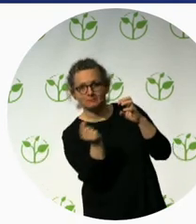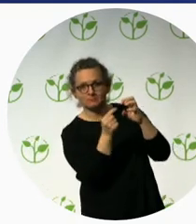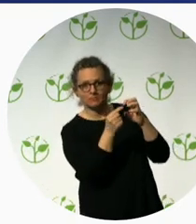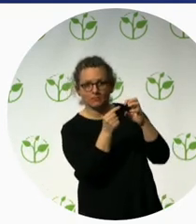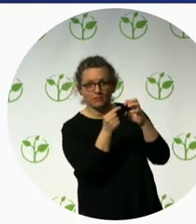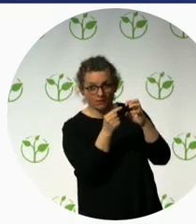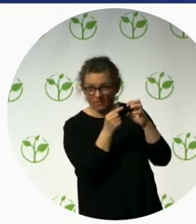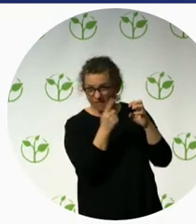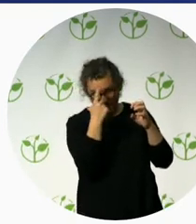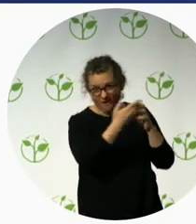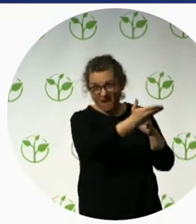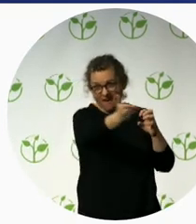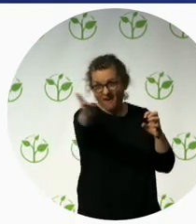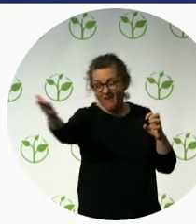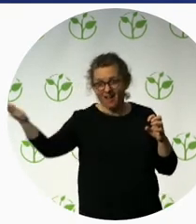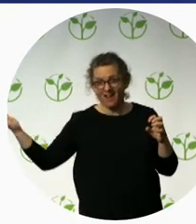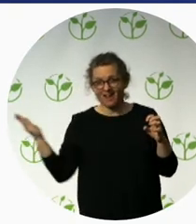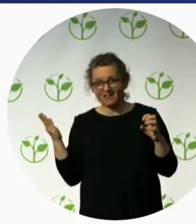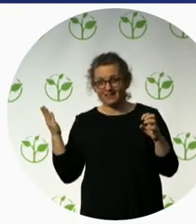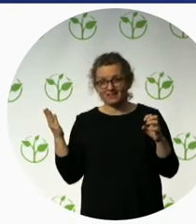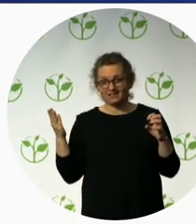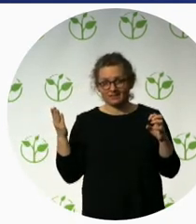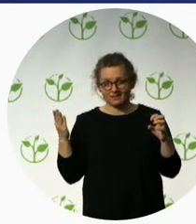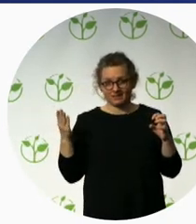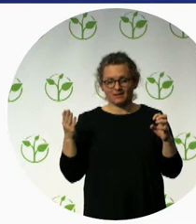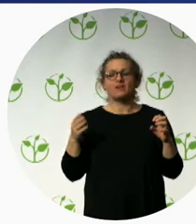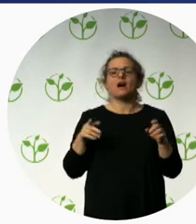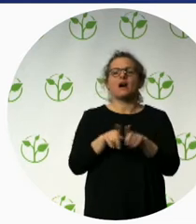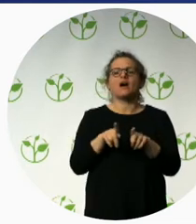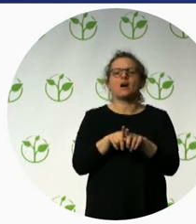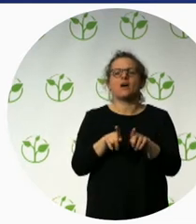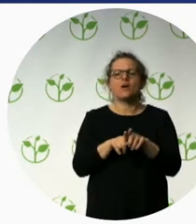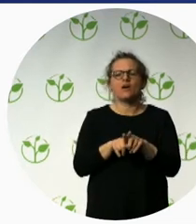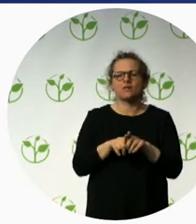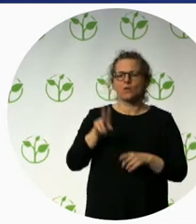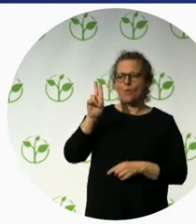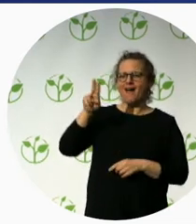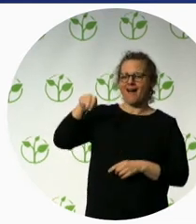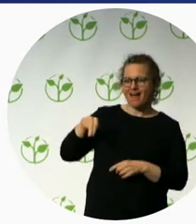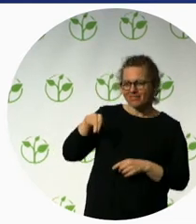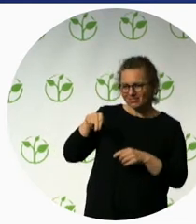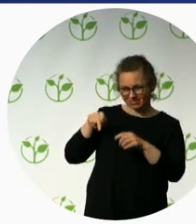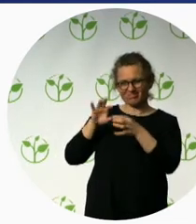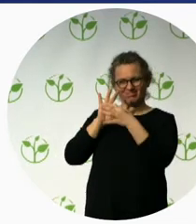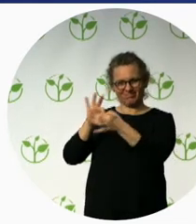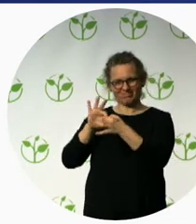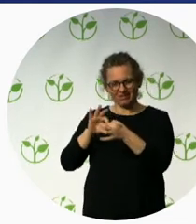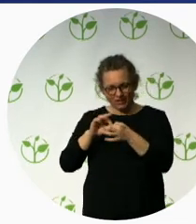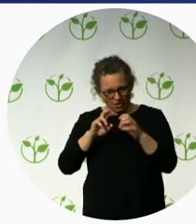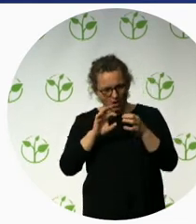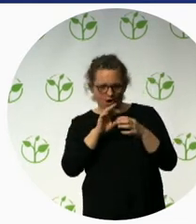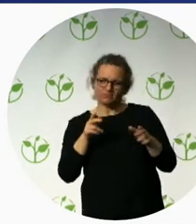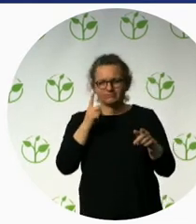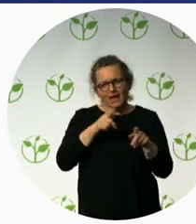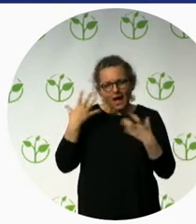United Nations World Tourism Organization and ISO has taken this up to develop a voluntary standard.